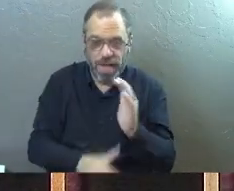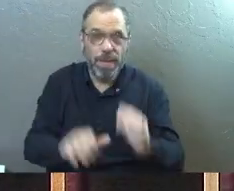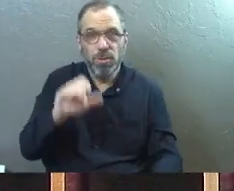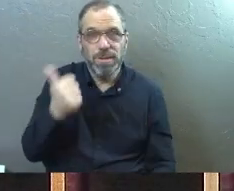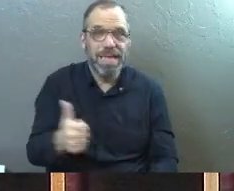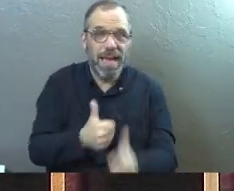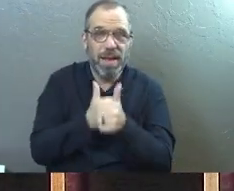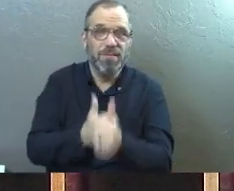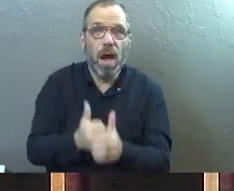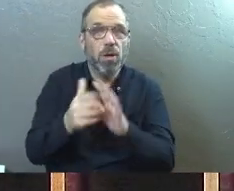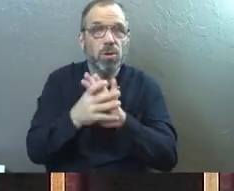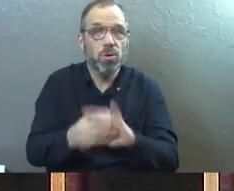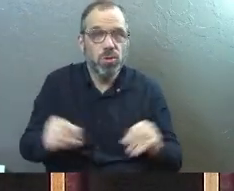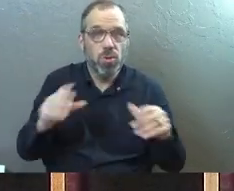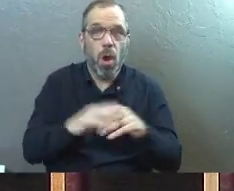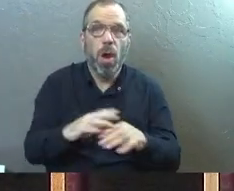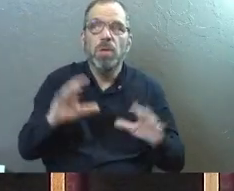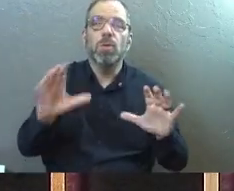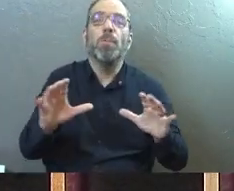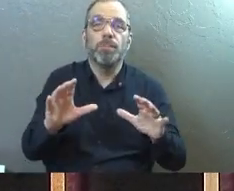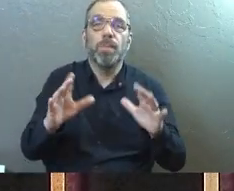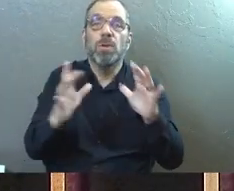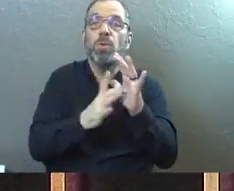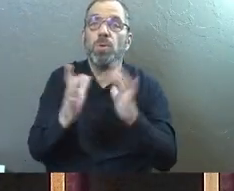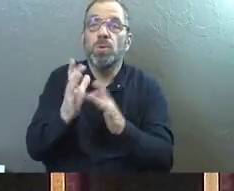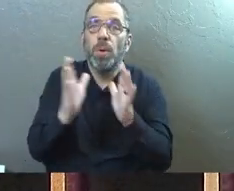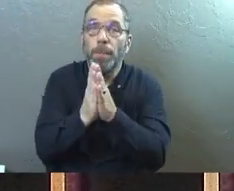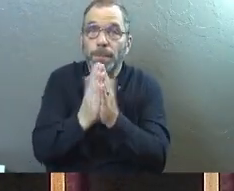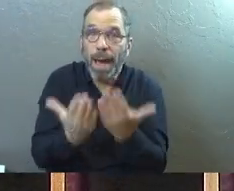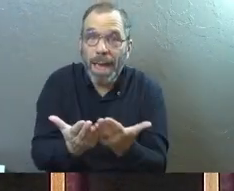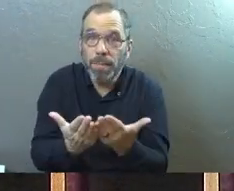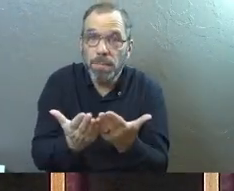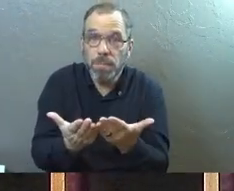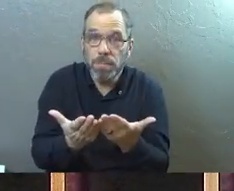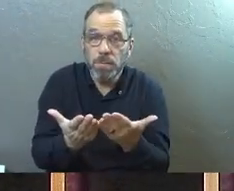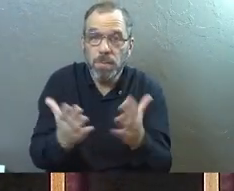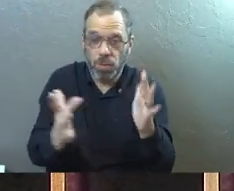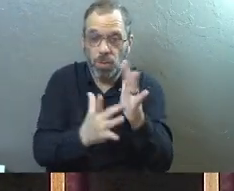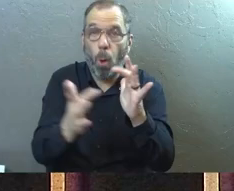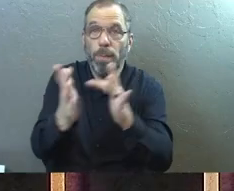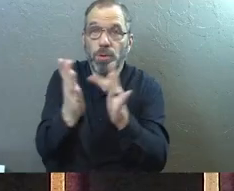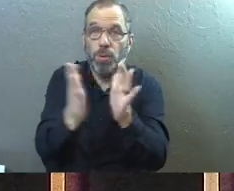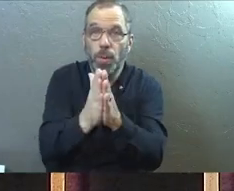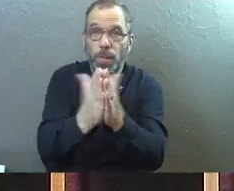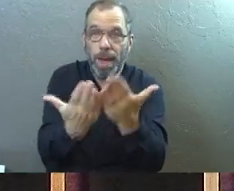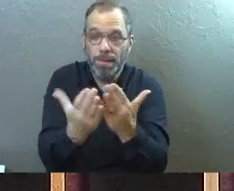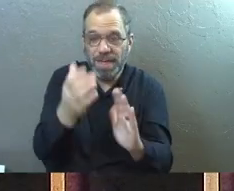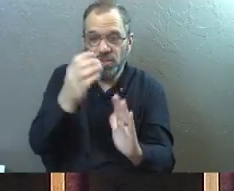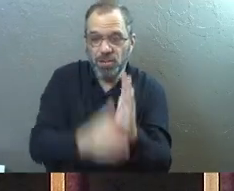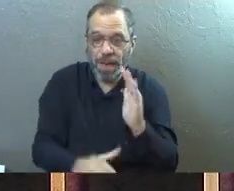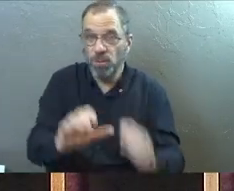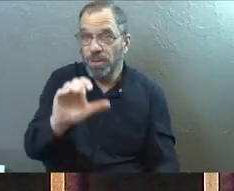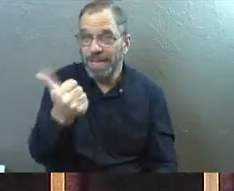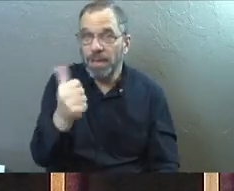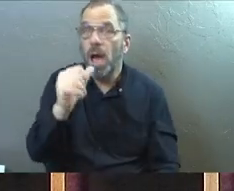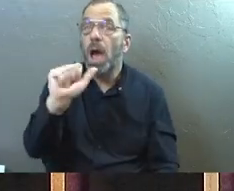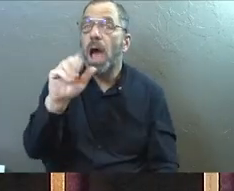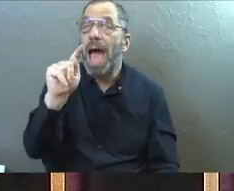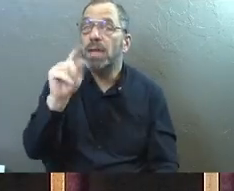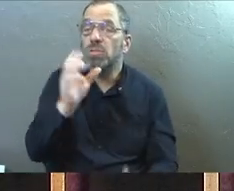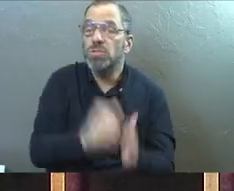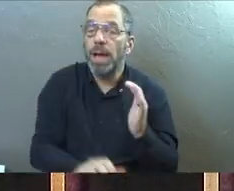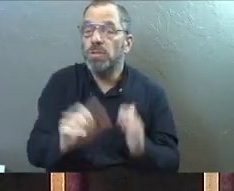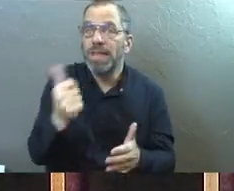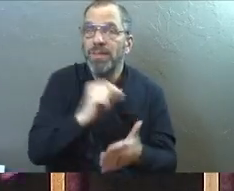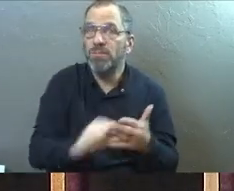10, and follow our story. So actually, I would love if you pull your Bible out. We're gonna jump right into the word. Again, chapter 10 of Acts, and we're gonna start in verse